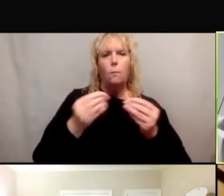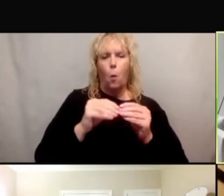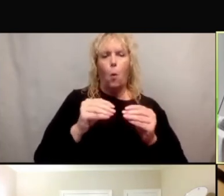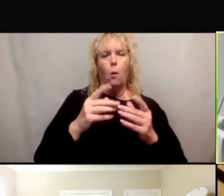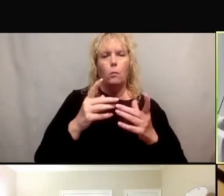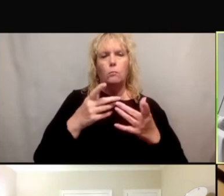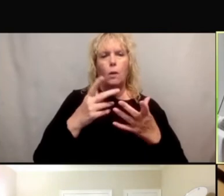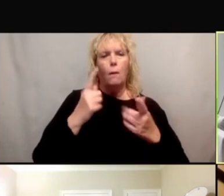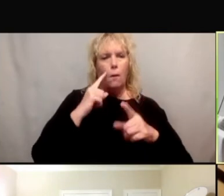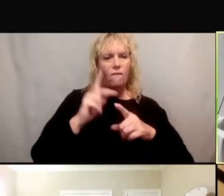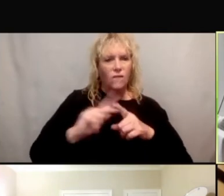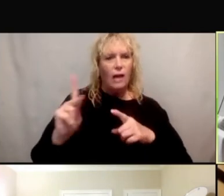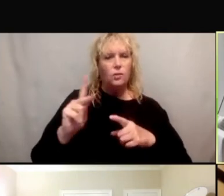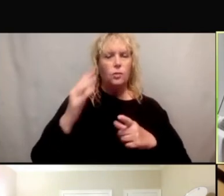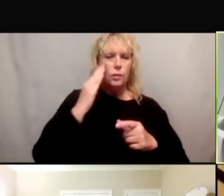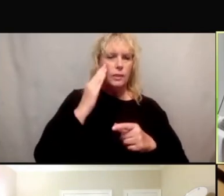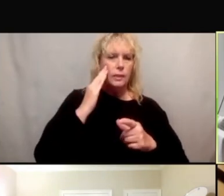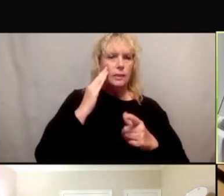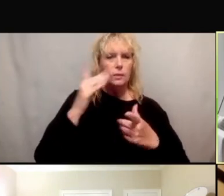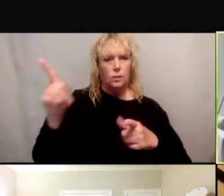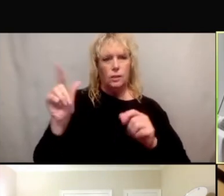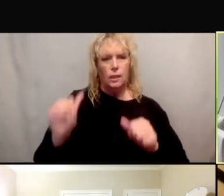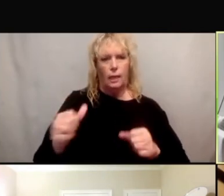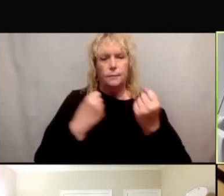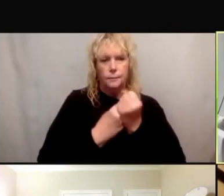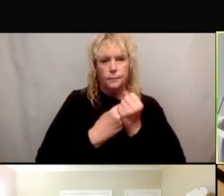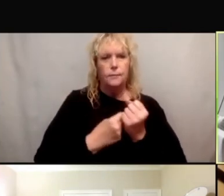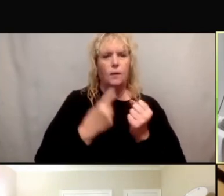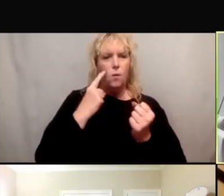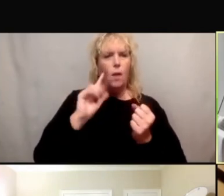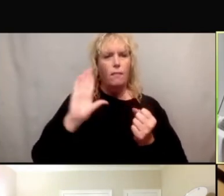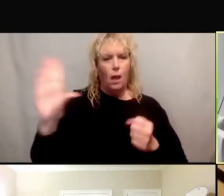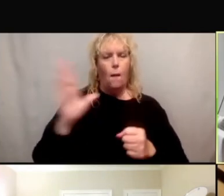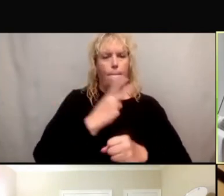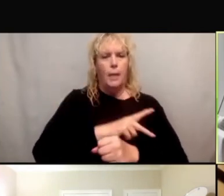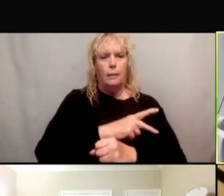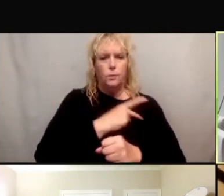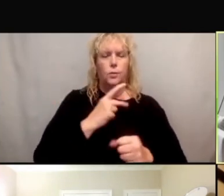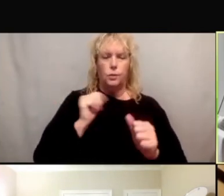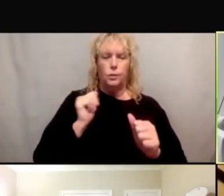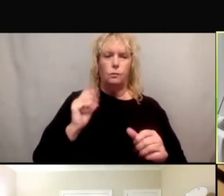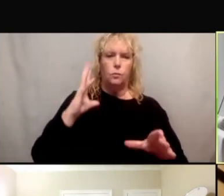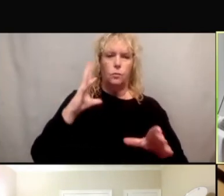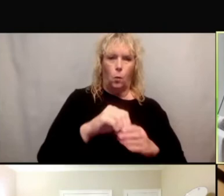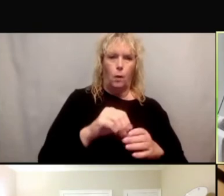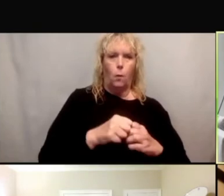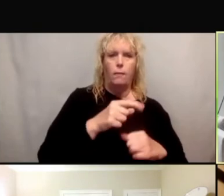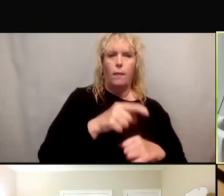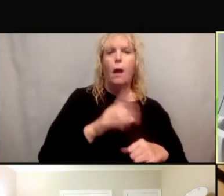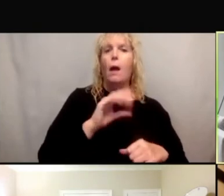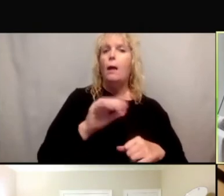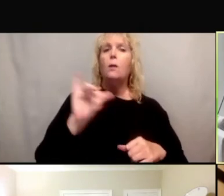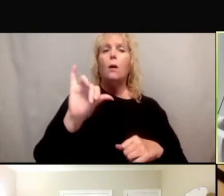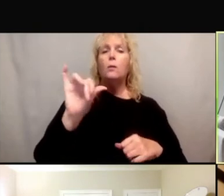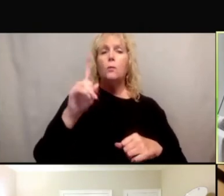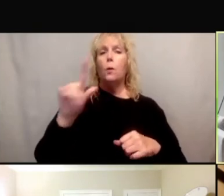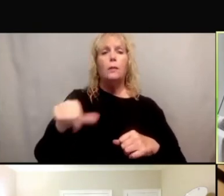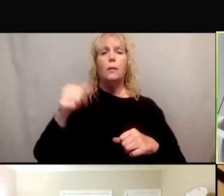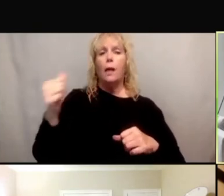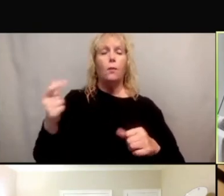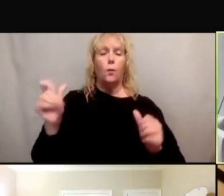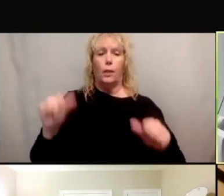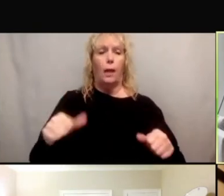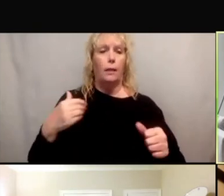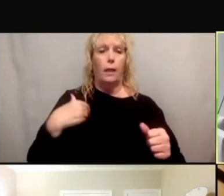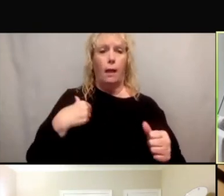and have them be advocating for their patients to join a study. And then the other thing is, is really there's,